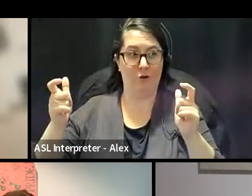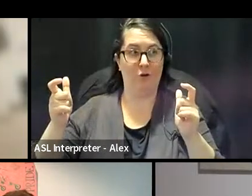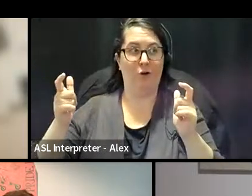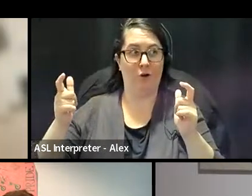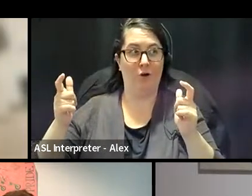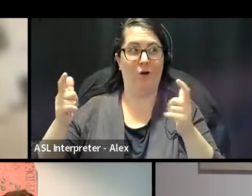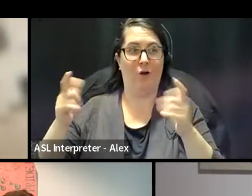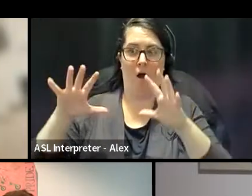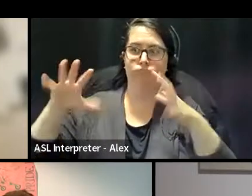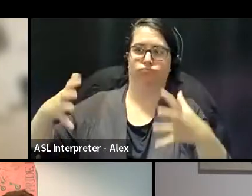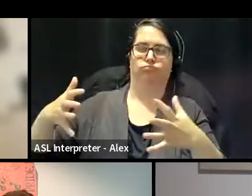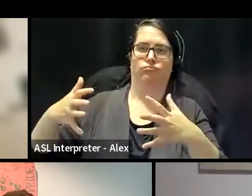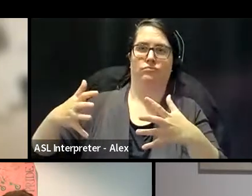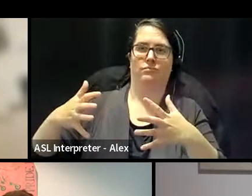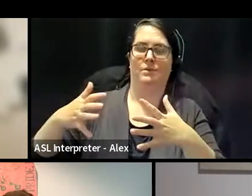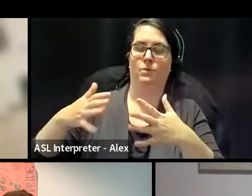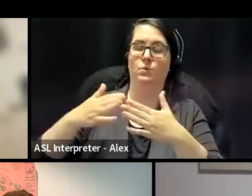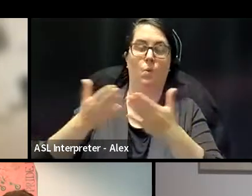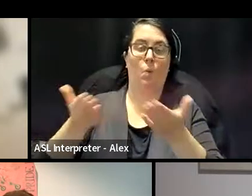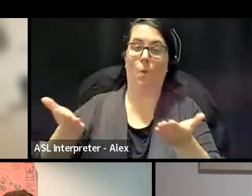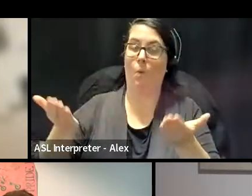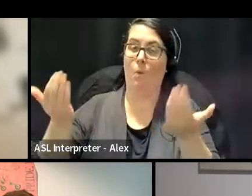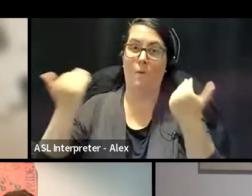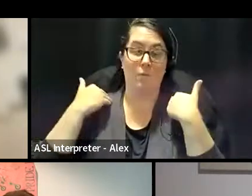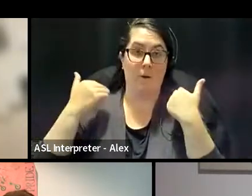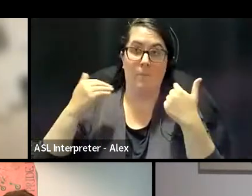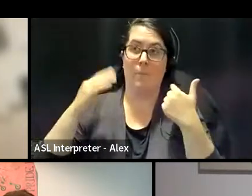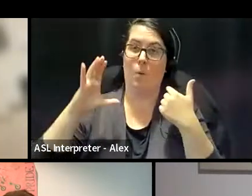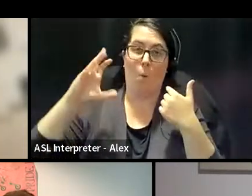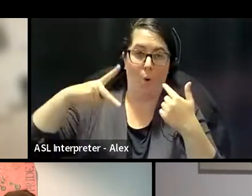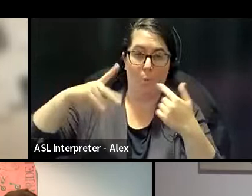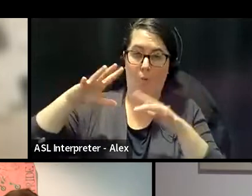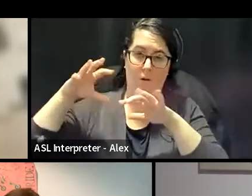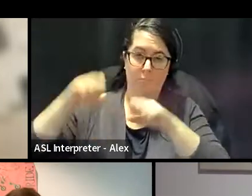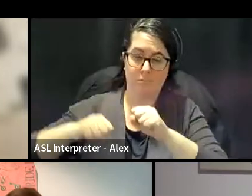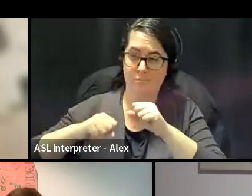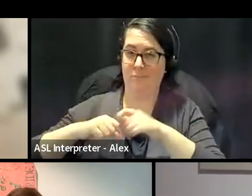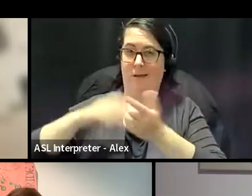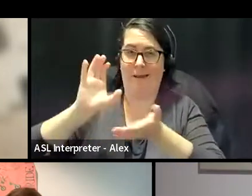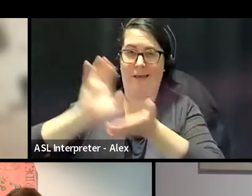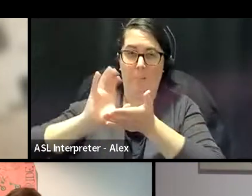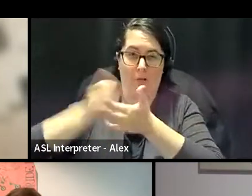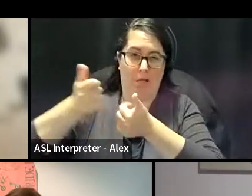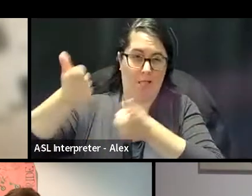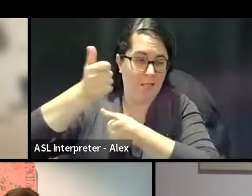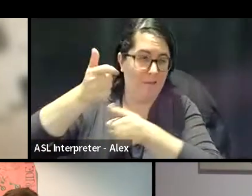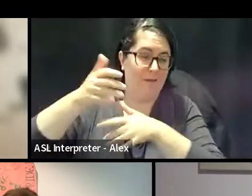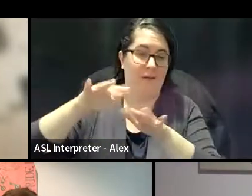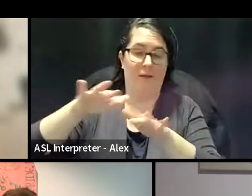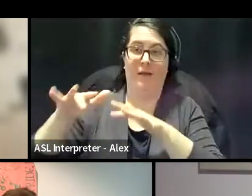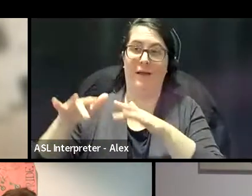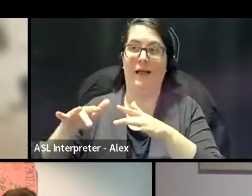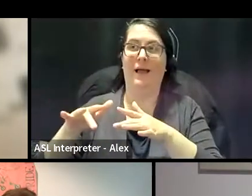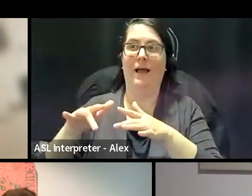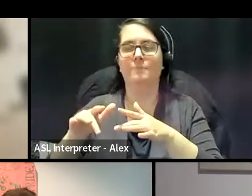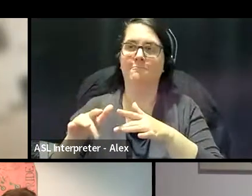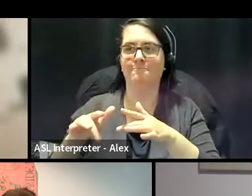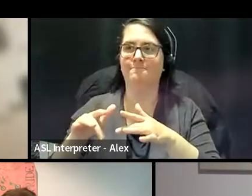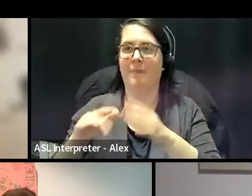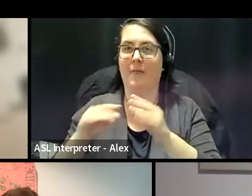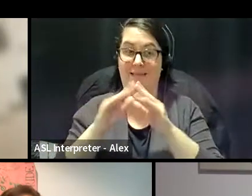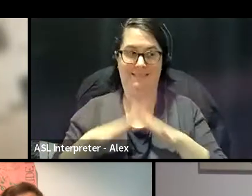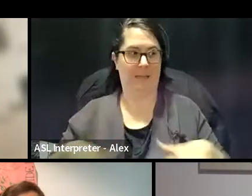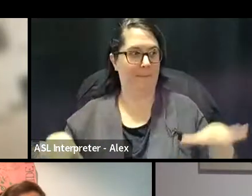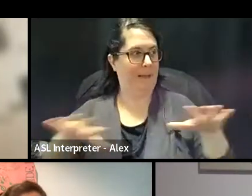contingent that is so overwhelmed by corporatization and by capitalism, you lose that space